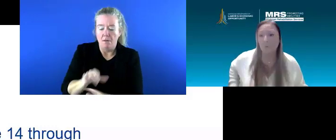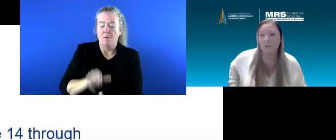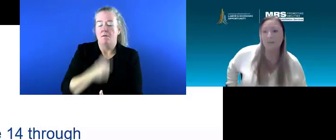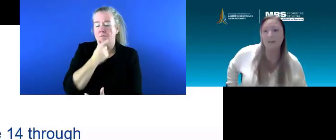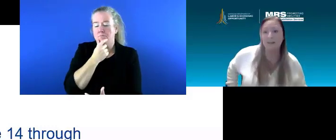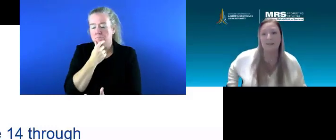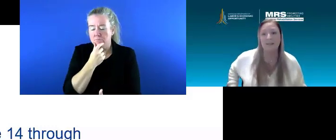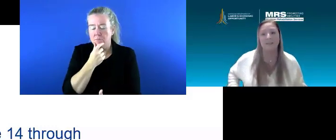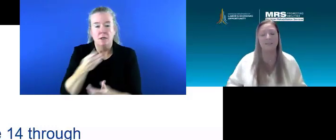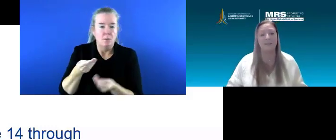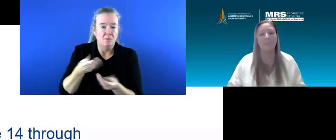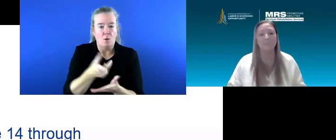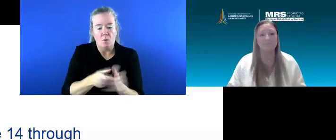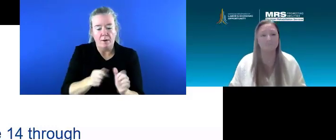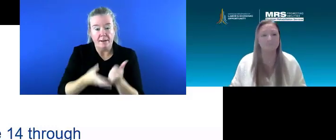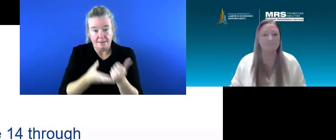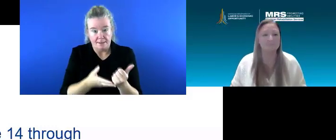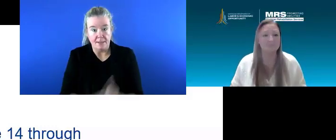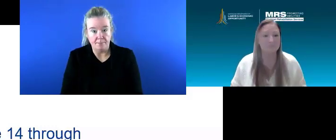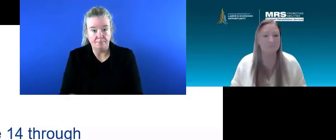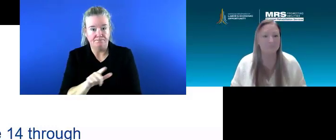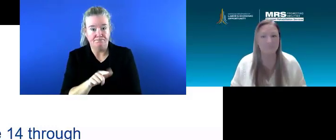what can assist them.